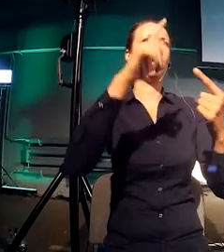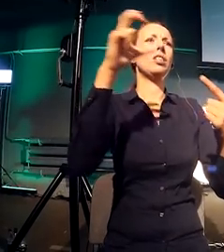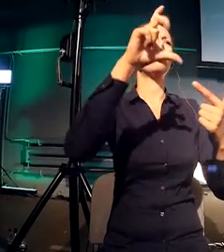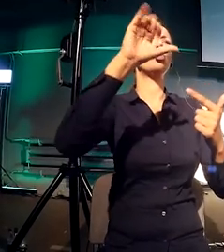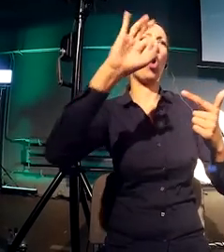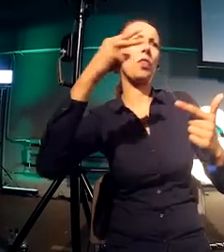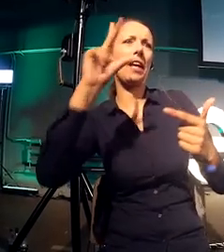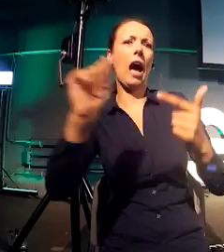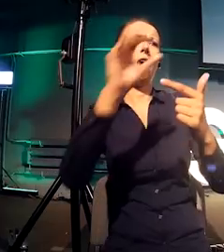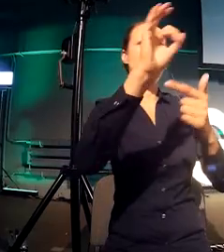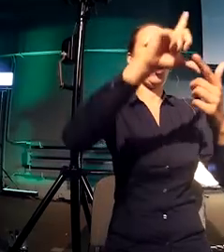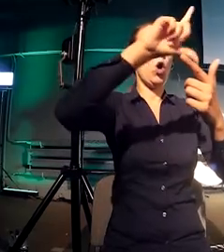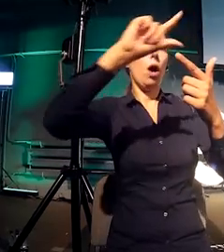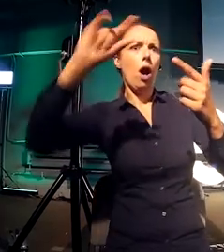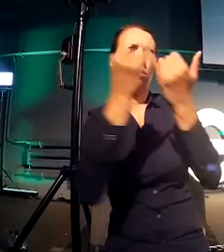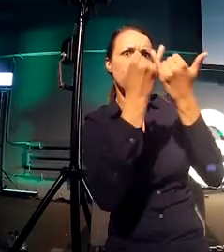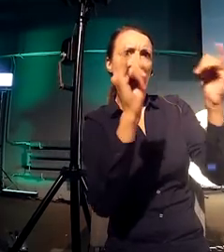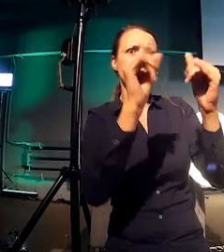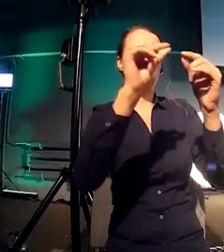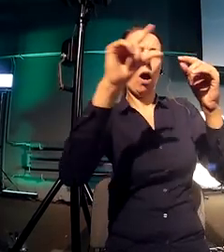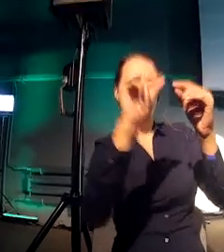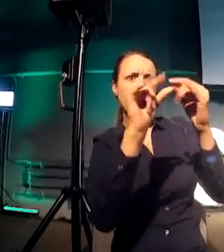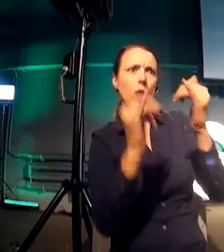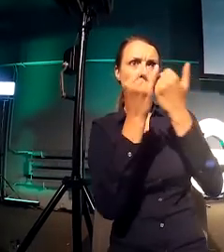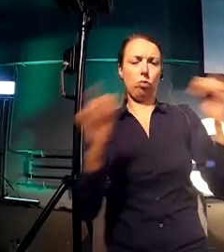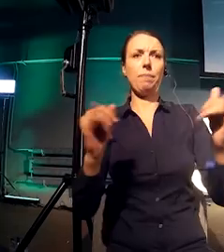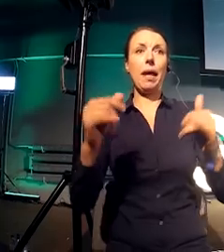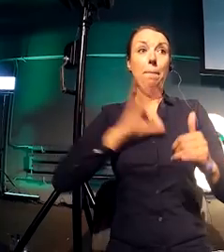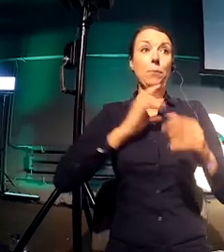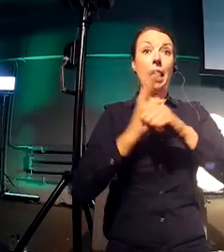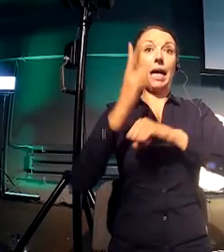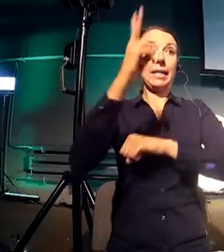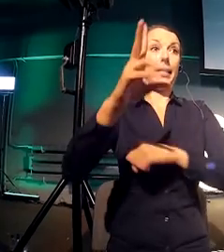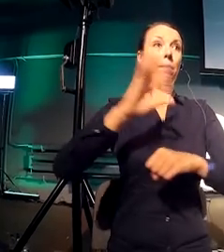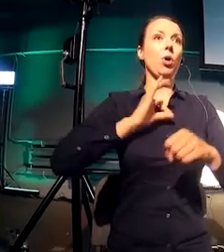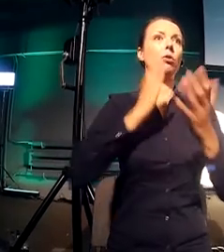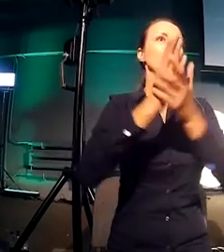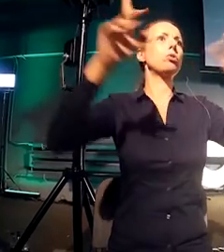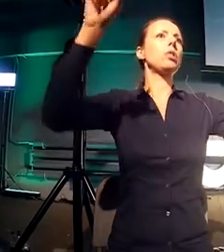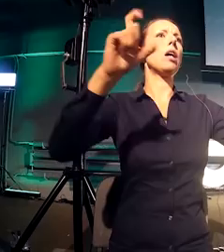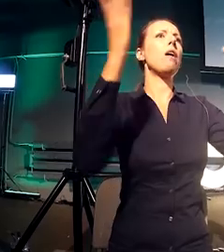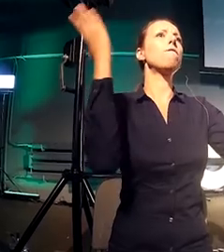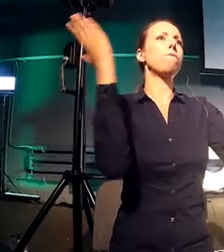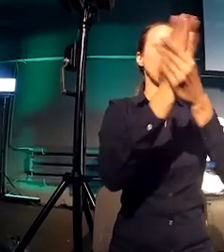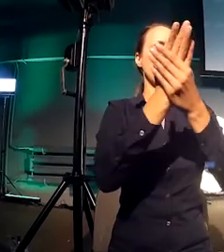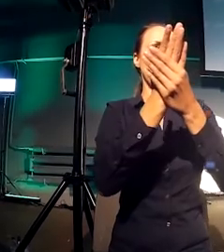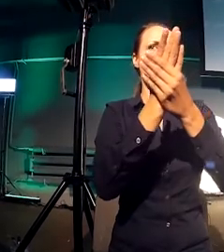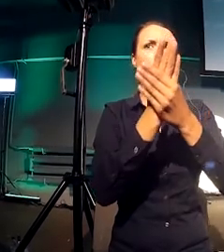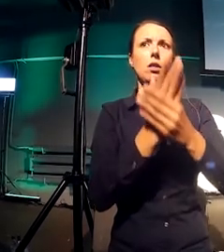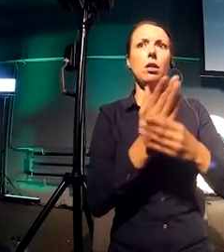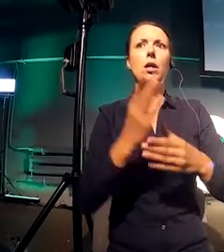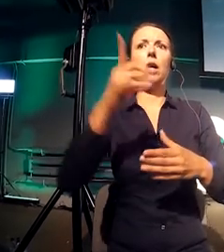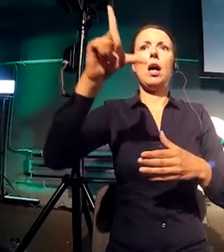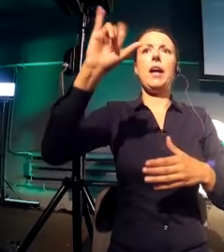My career started at a company called LifePerson. We were 60 people. Today they're about 2,000.